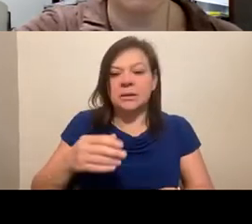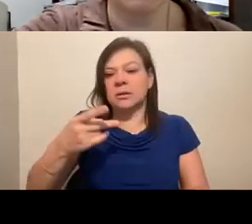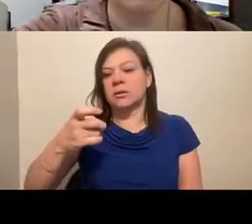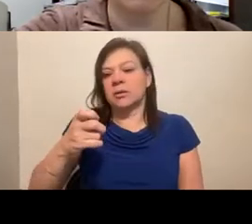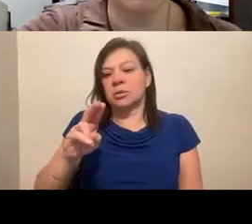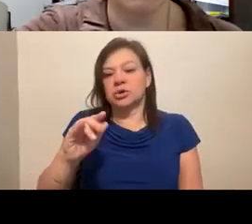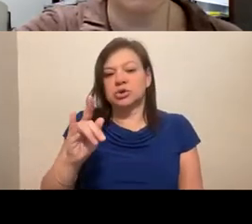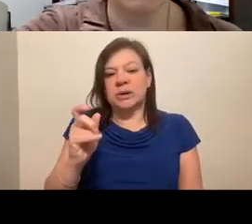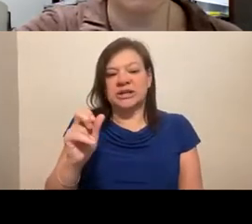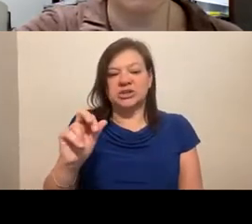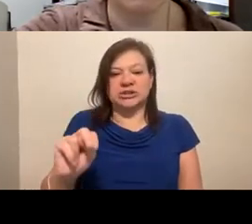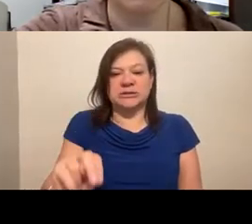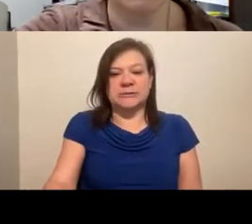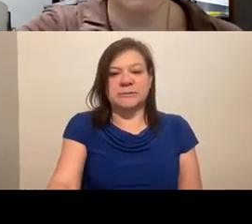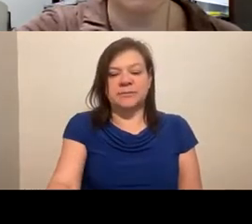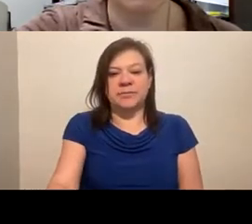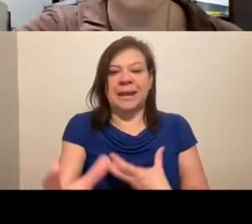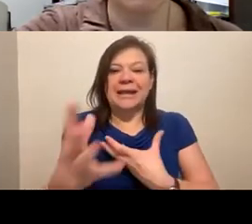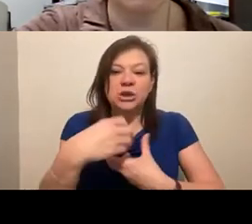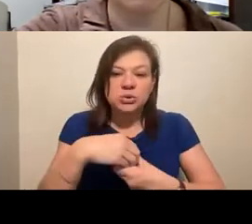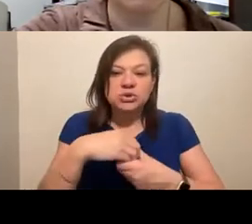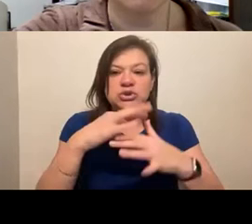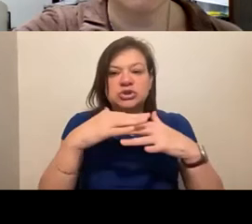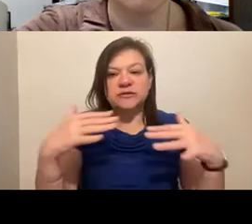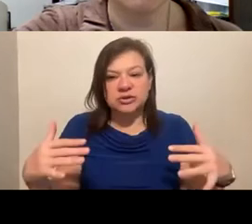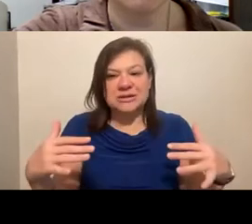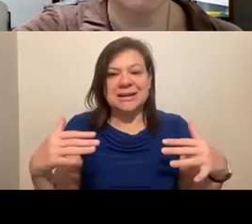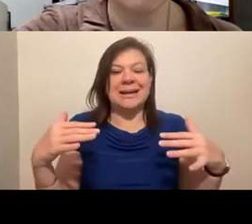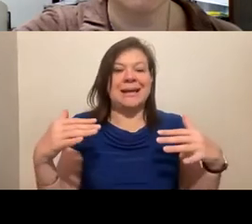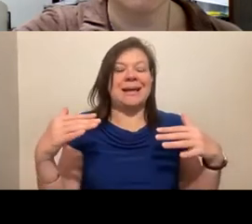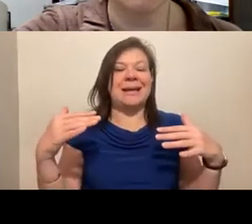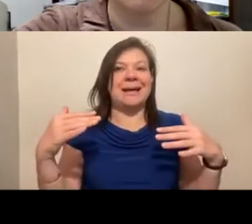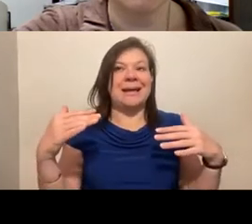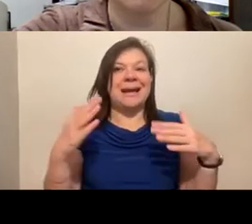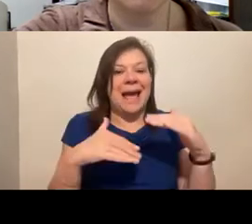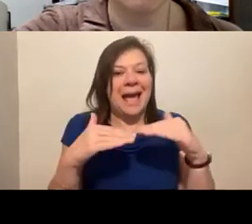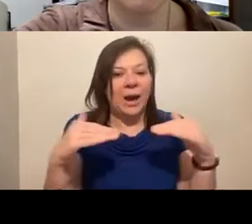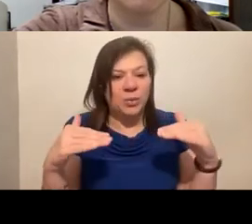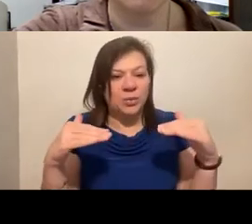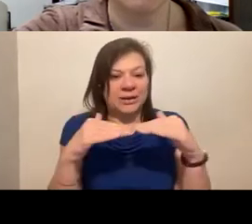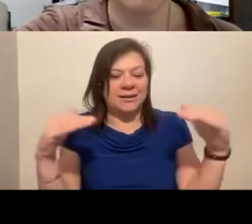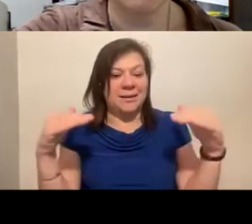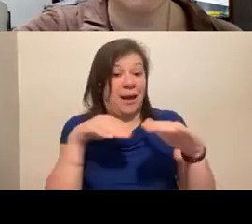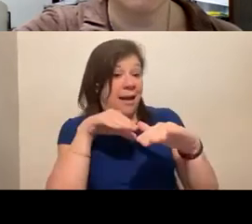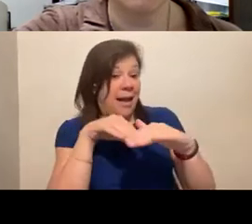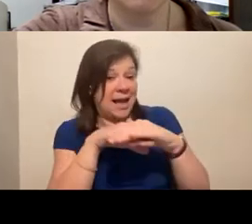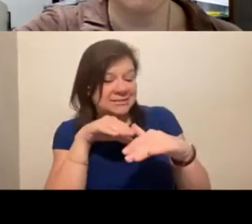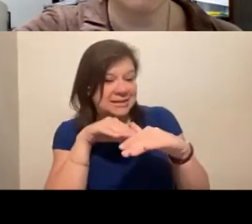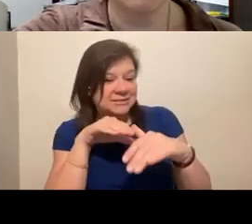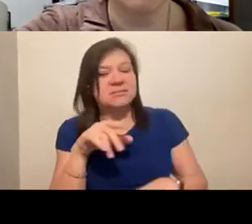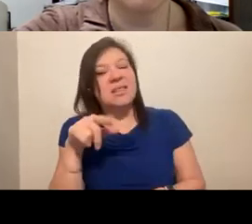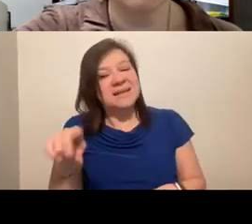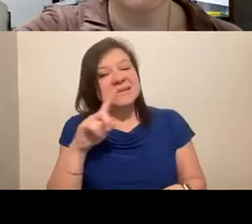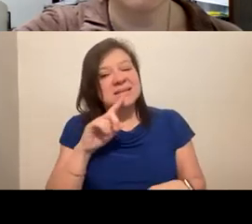inclusion, diversity, equity, and access, you know, this is really built on social